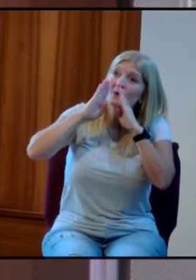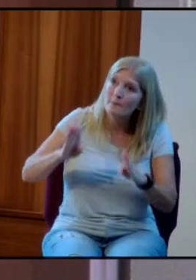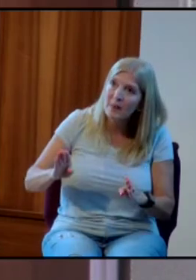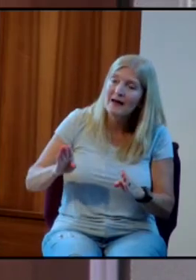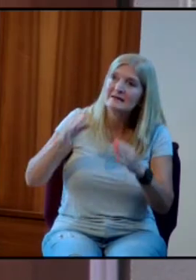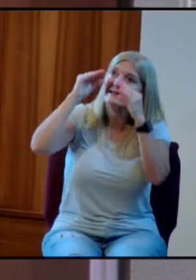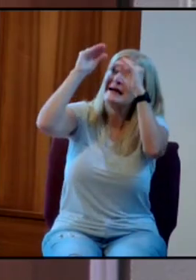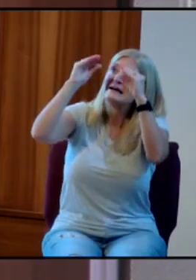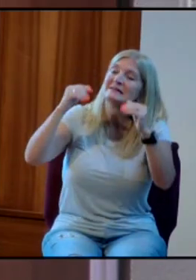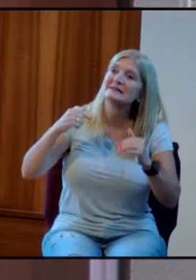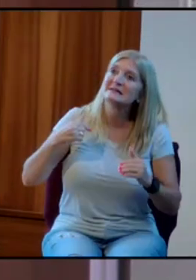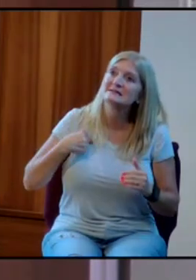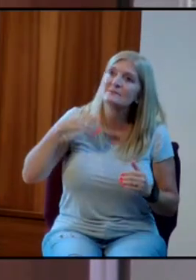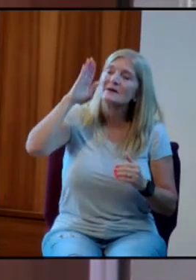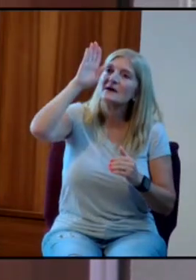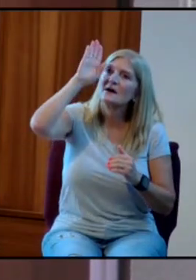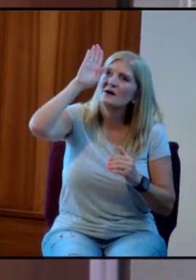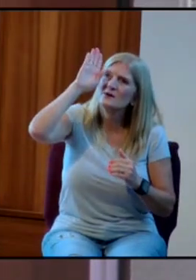Teach me your statutes.